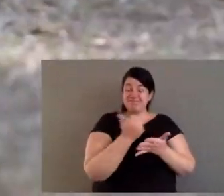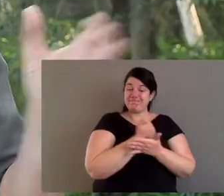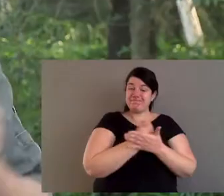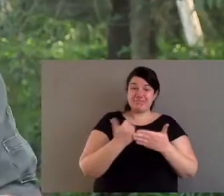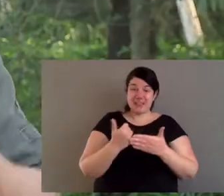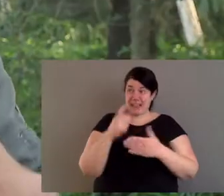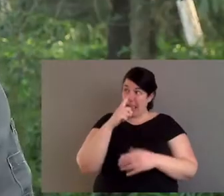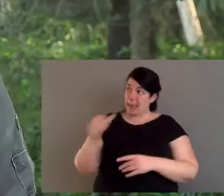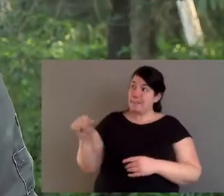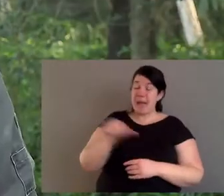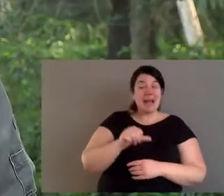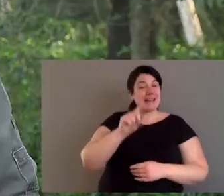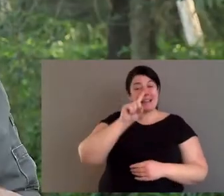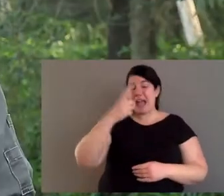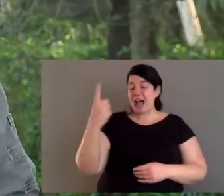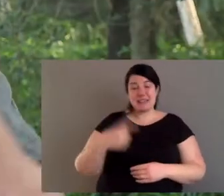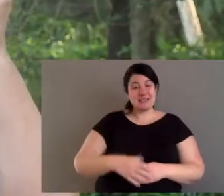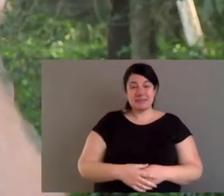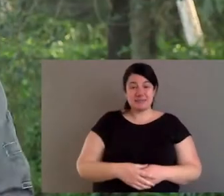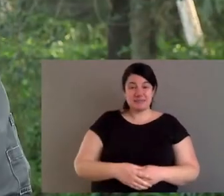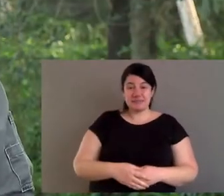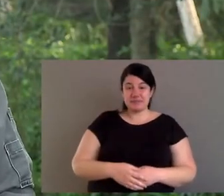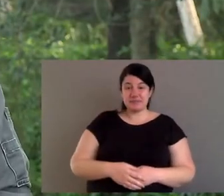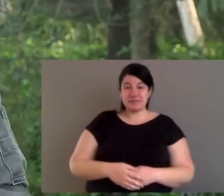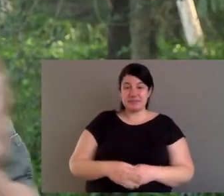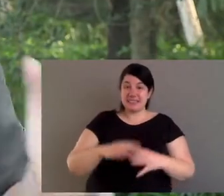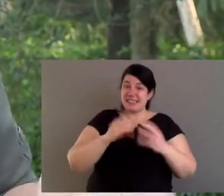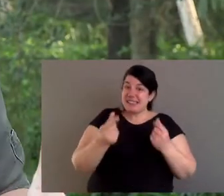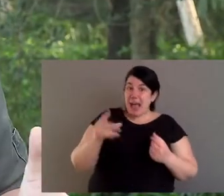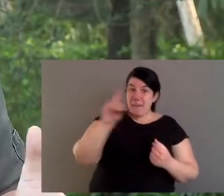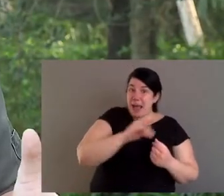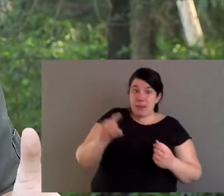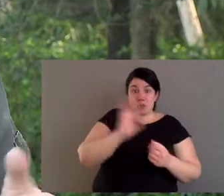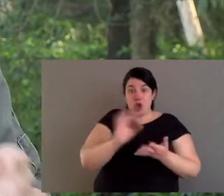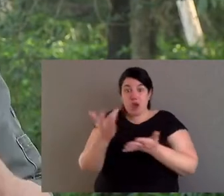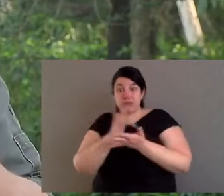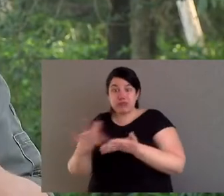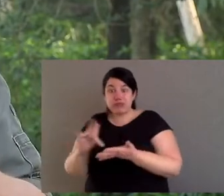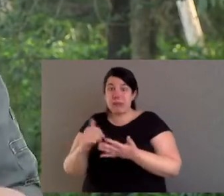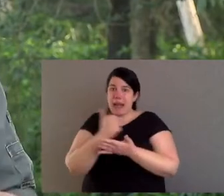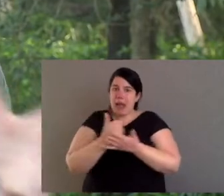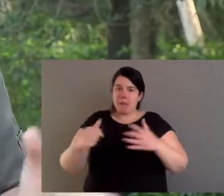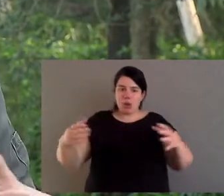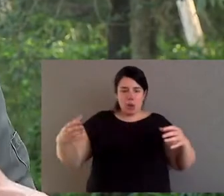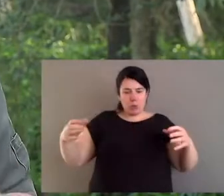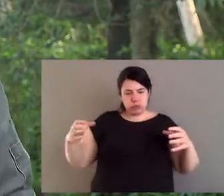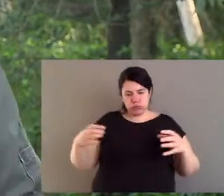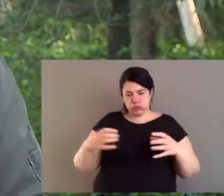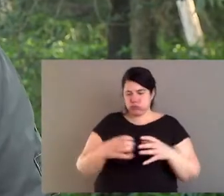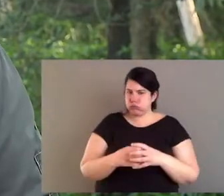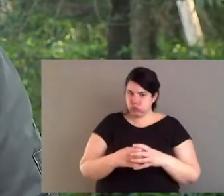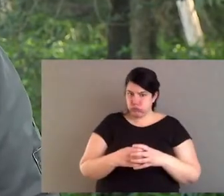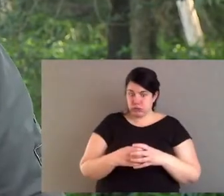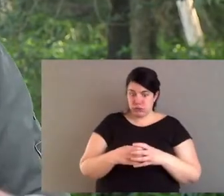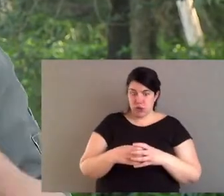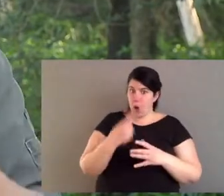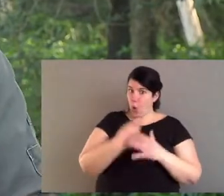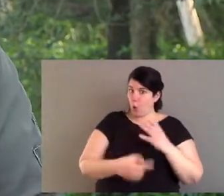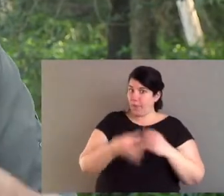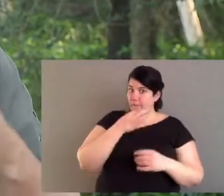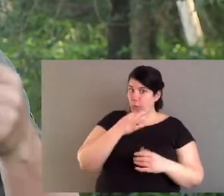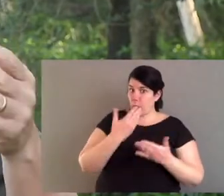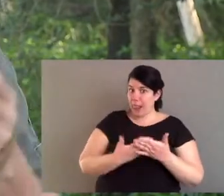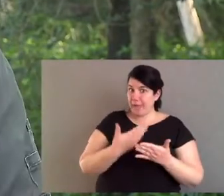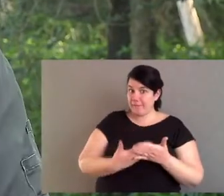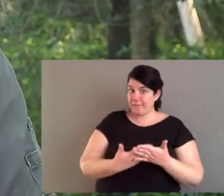And remember, the thing about extinction is it's permanent. They're gone forever. Now, some species aren't extinct, but their